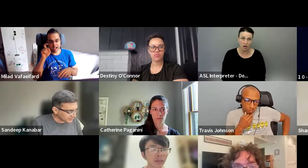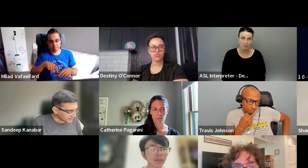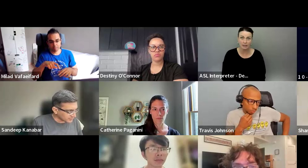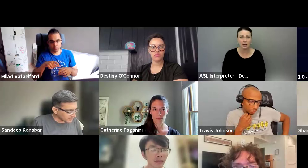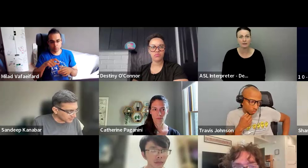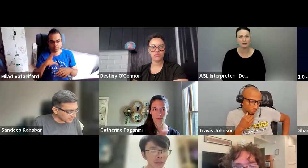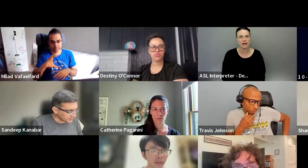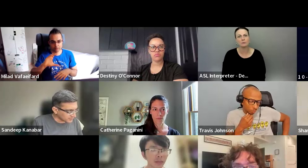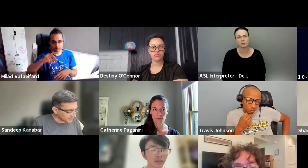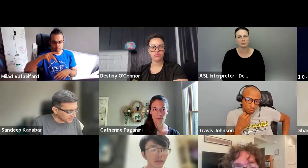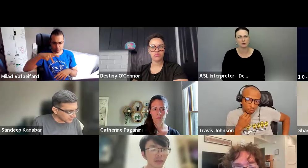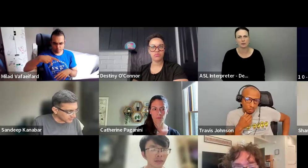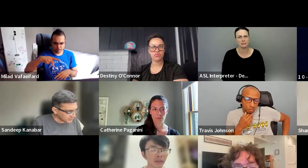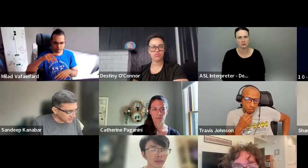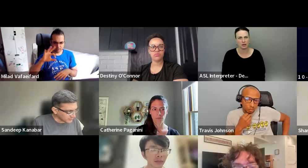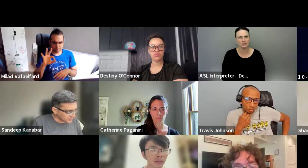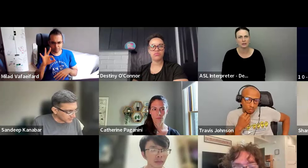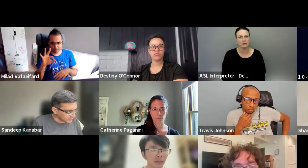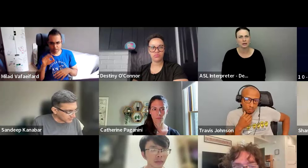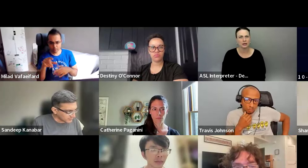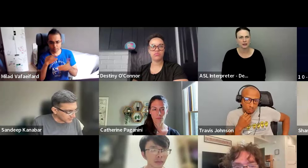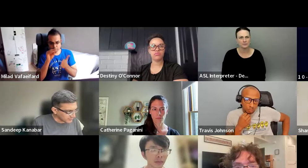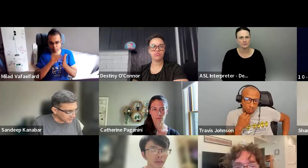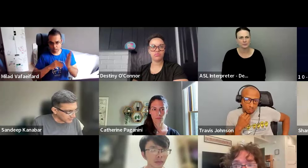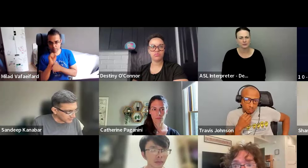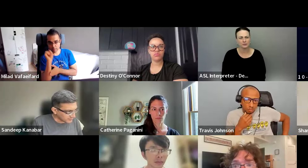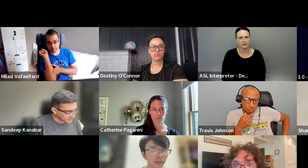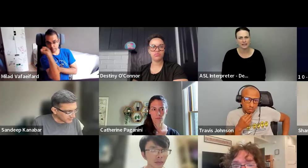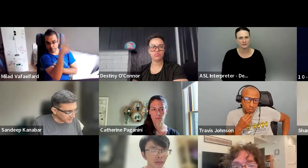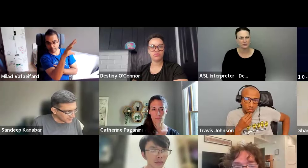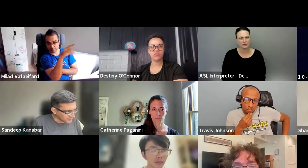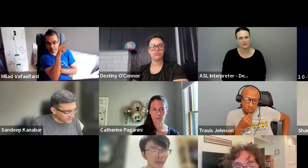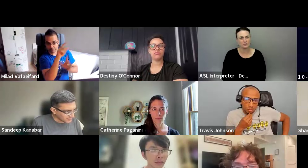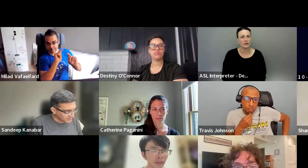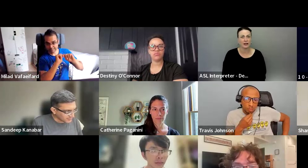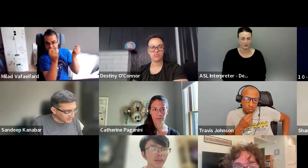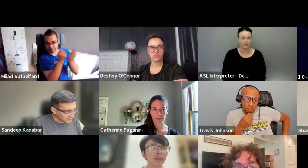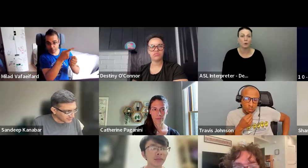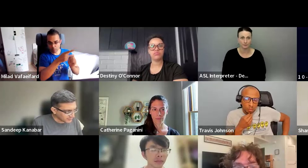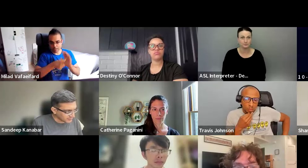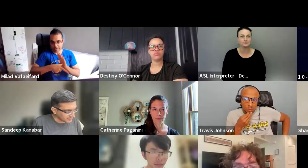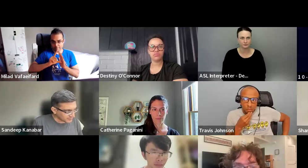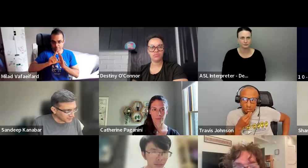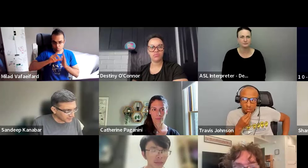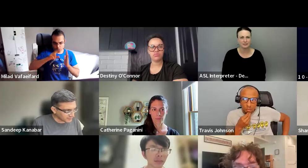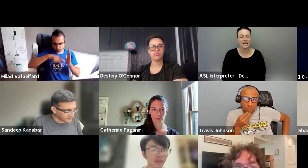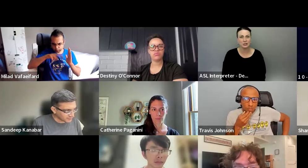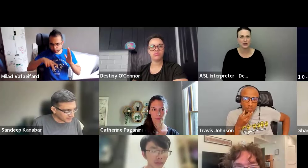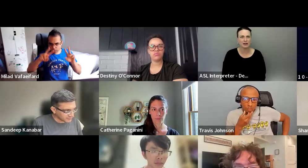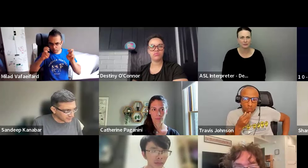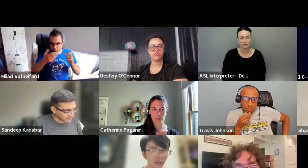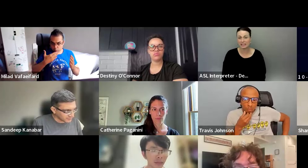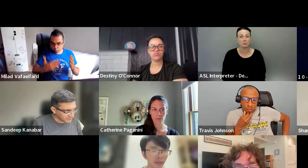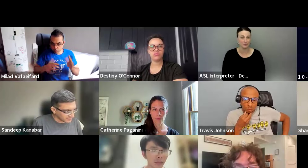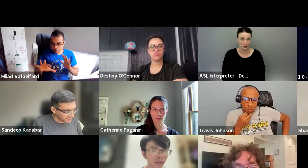in the topic, I think that would be what they would base it on. Um, like if, if you fill out the form and